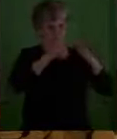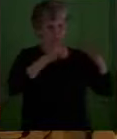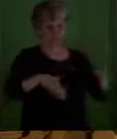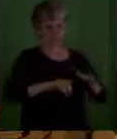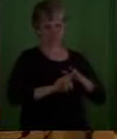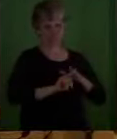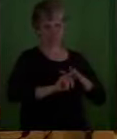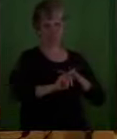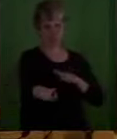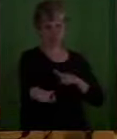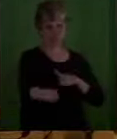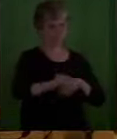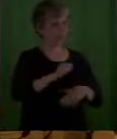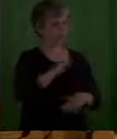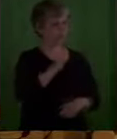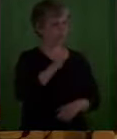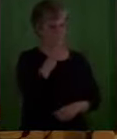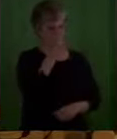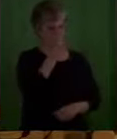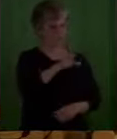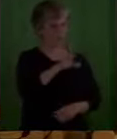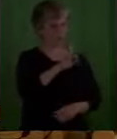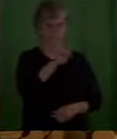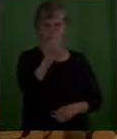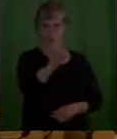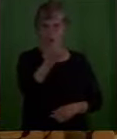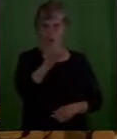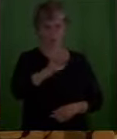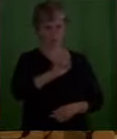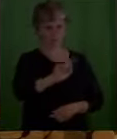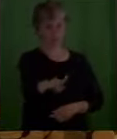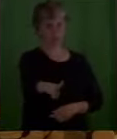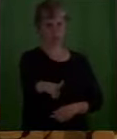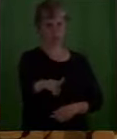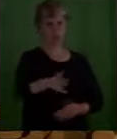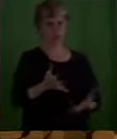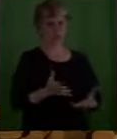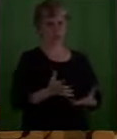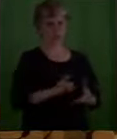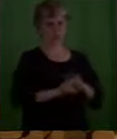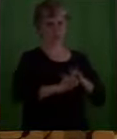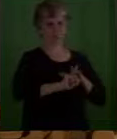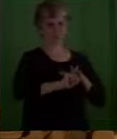I don't care where I go. want out. I want out.